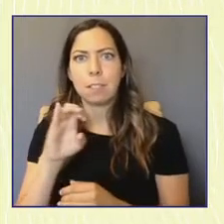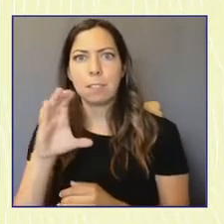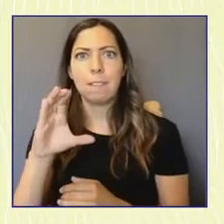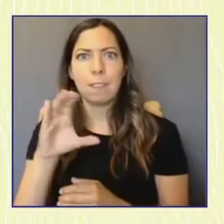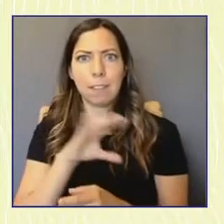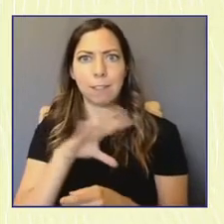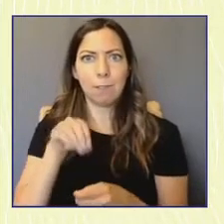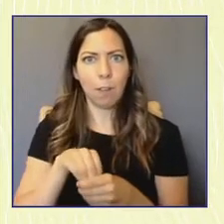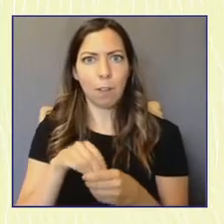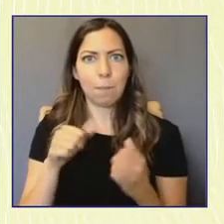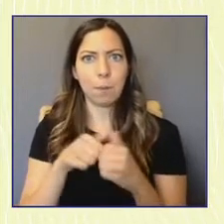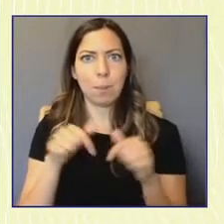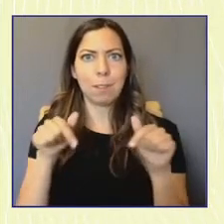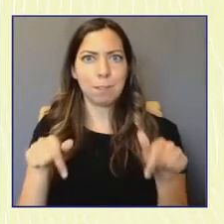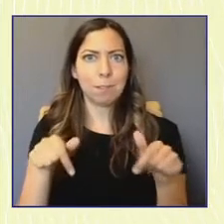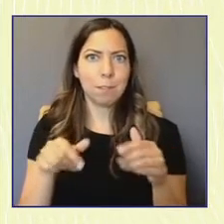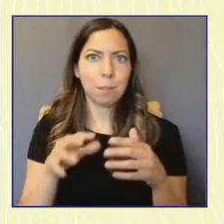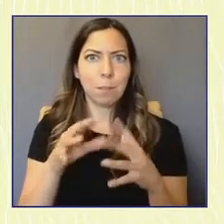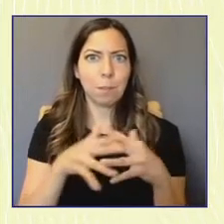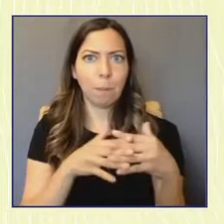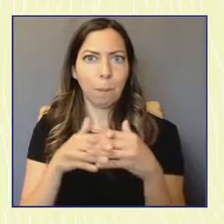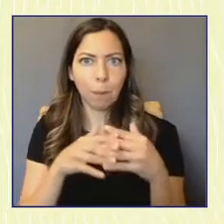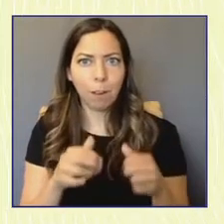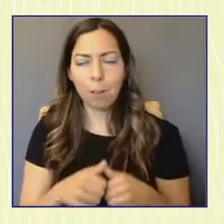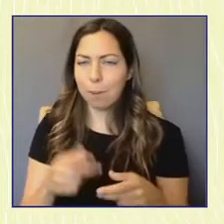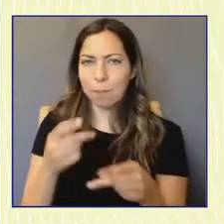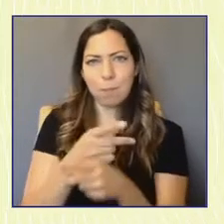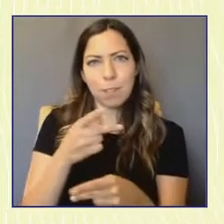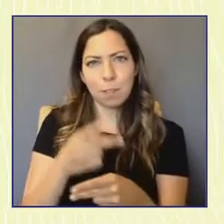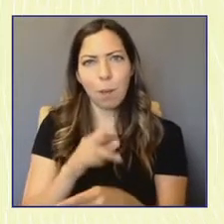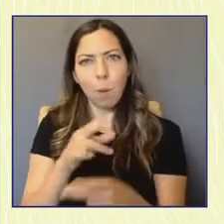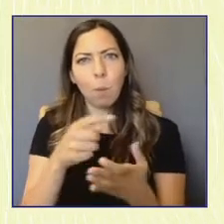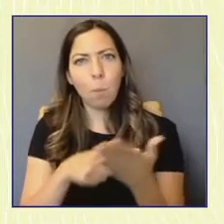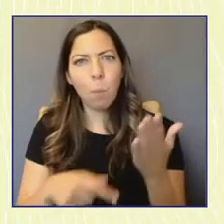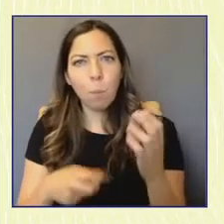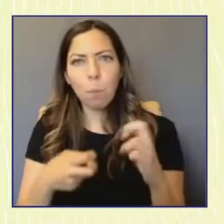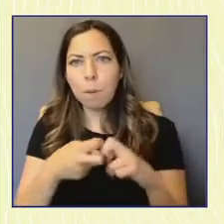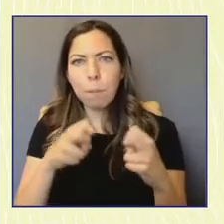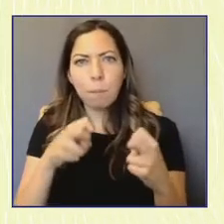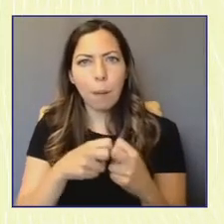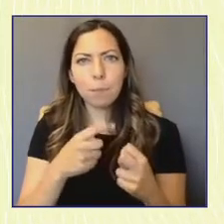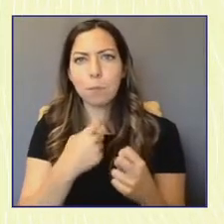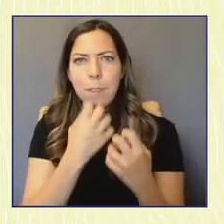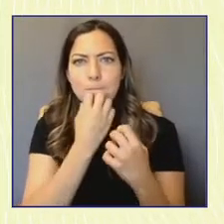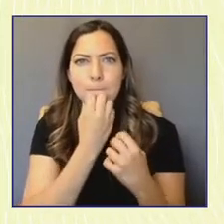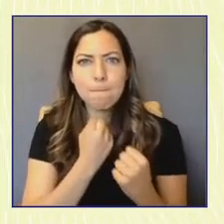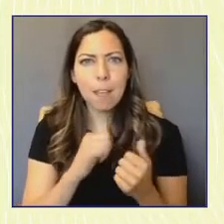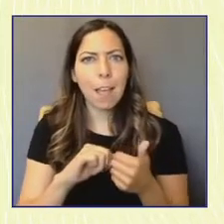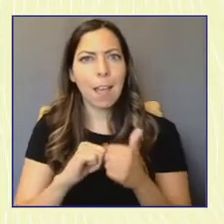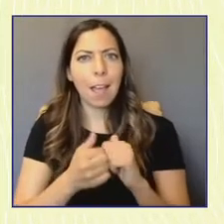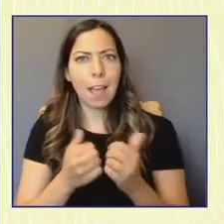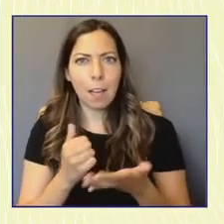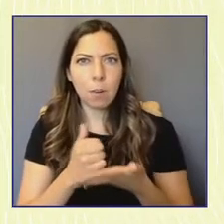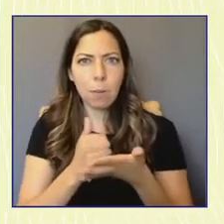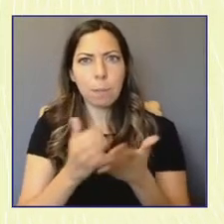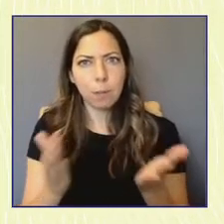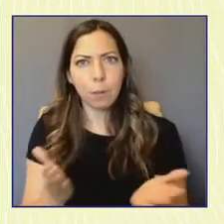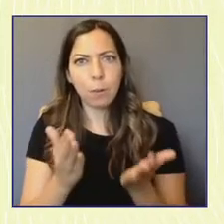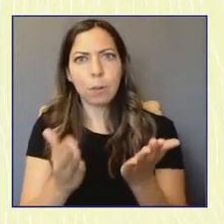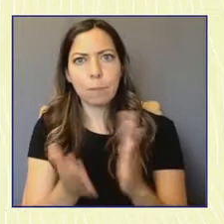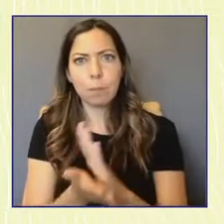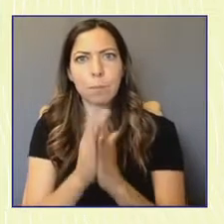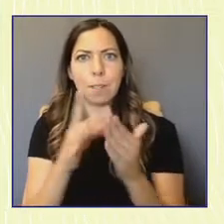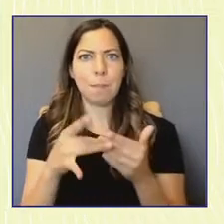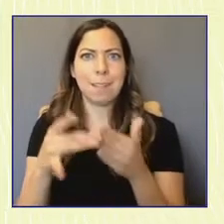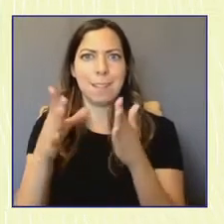issues they care about? And how do we contribute to them and empowering them to become civic leaders of tomorrow? Next